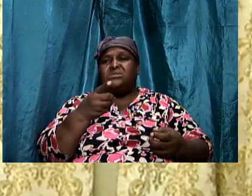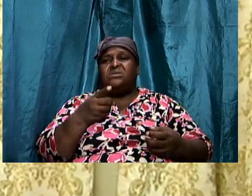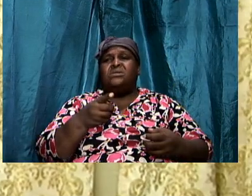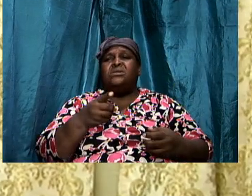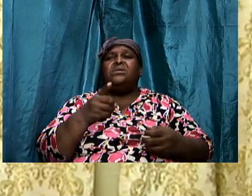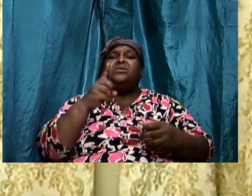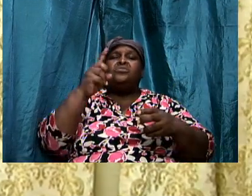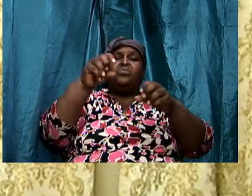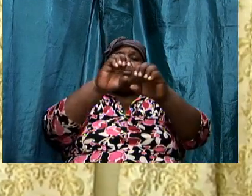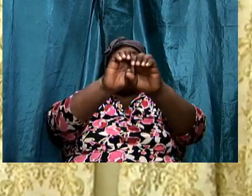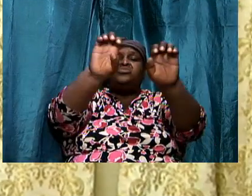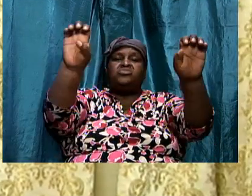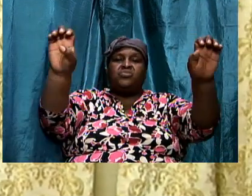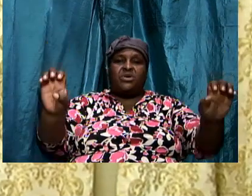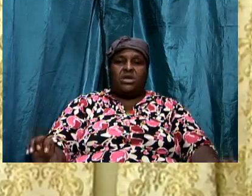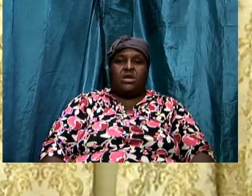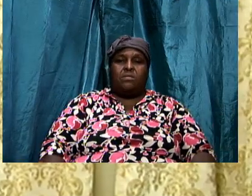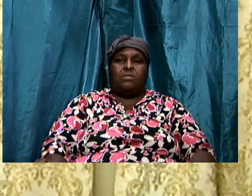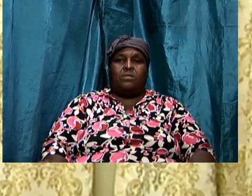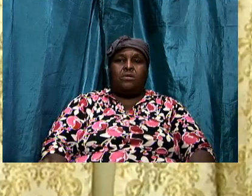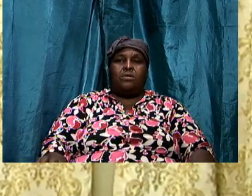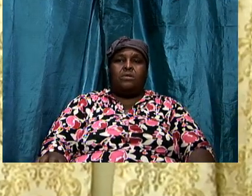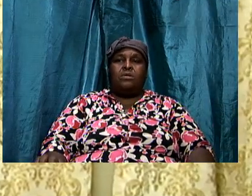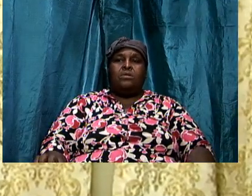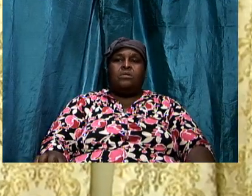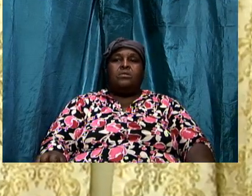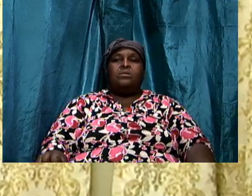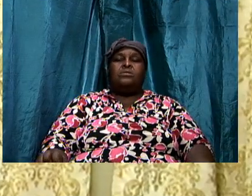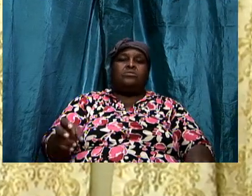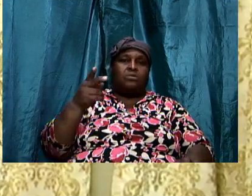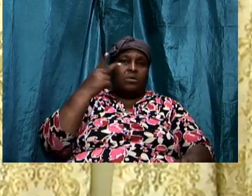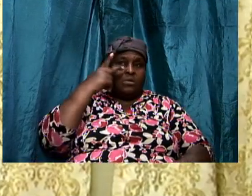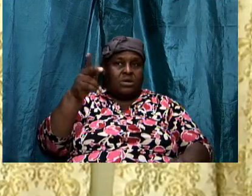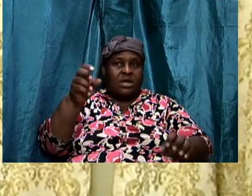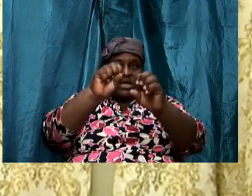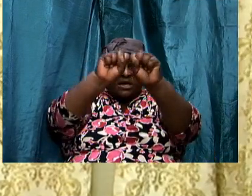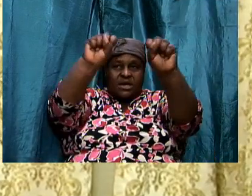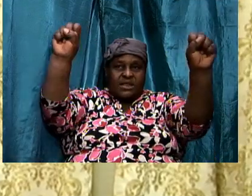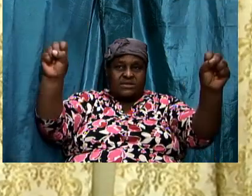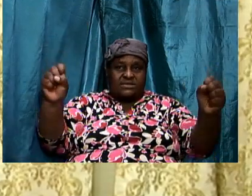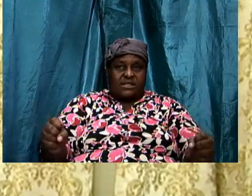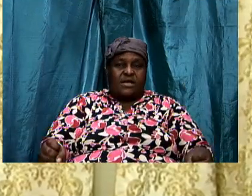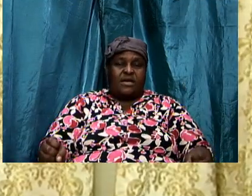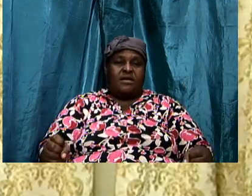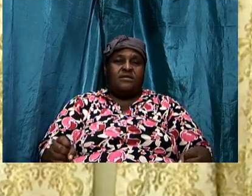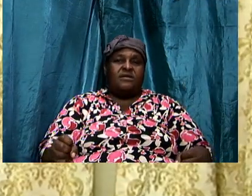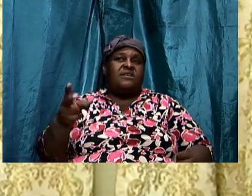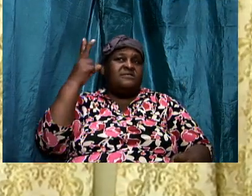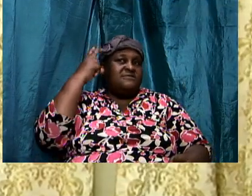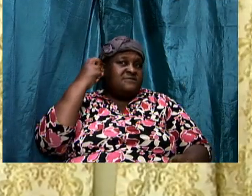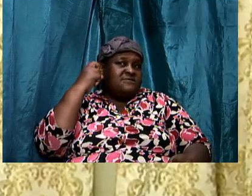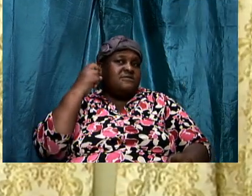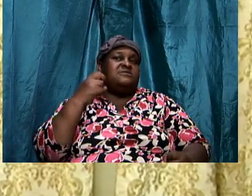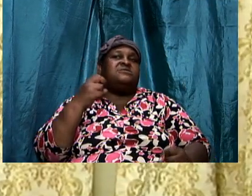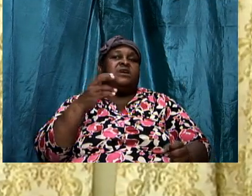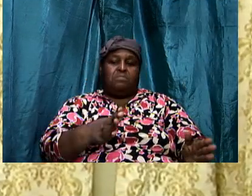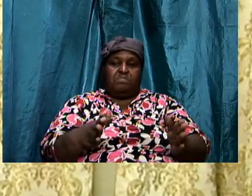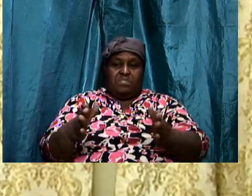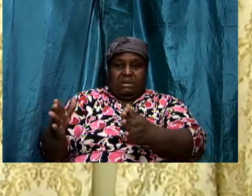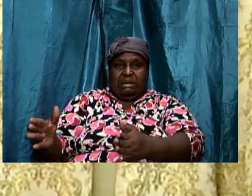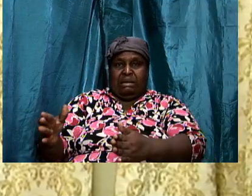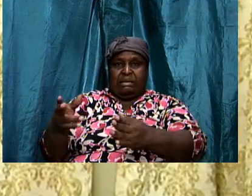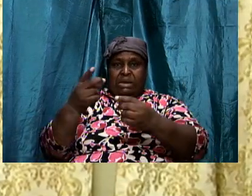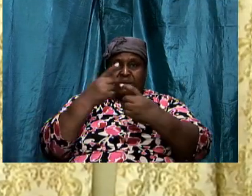screen to look at the slide because i want to show that satan's plan his desire is to